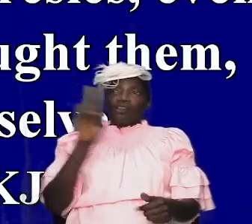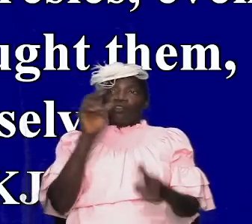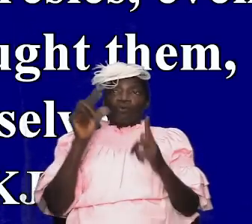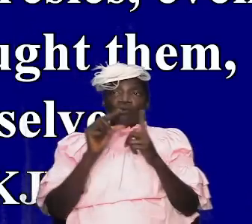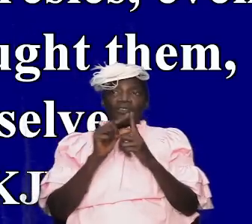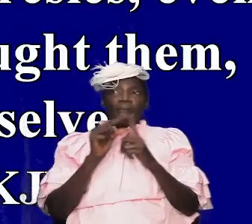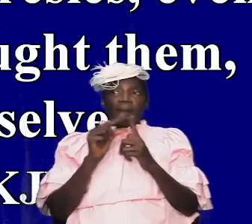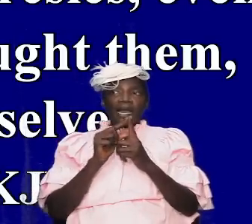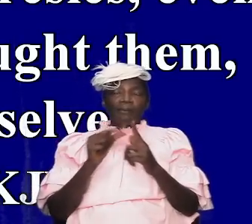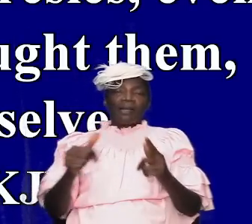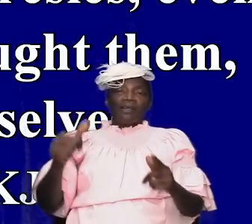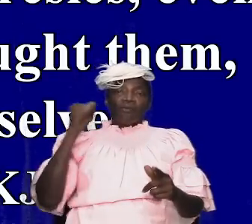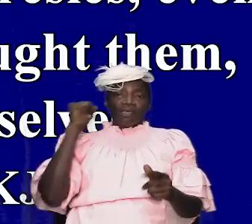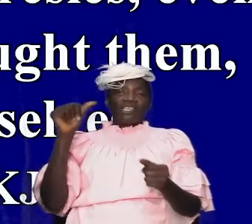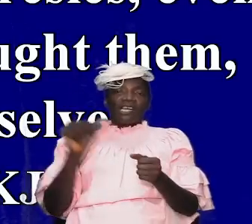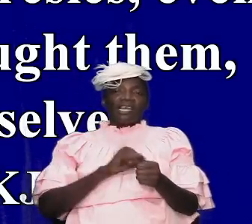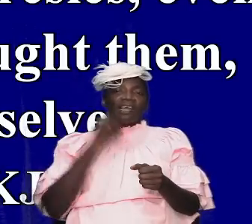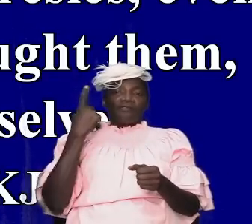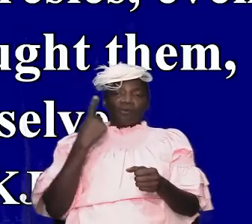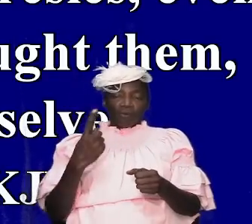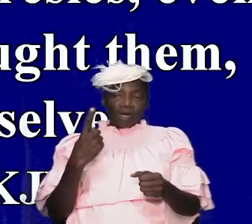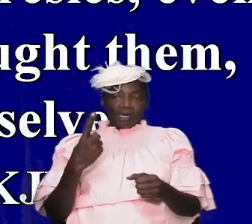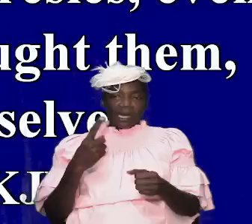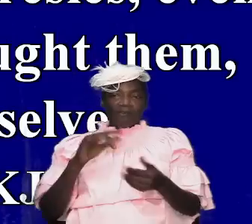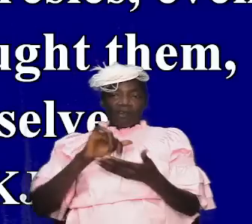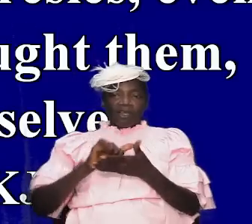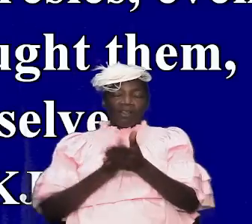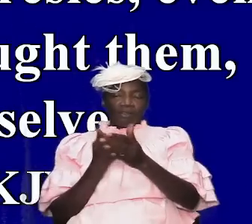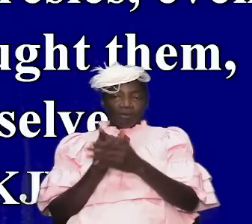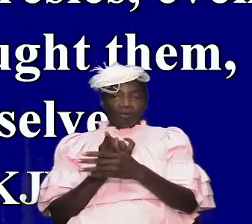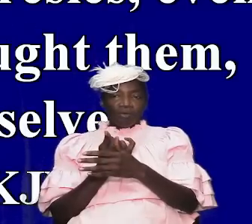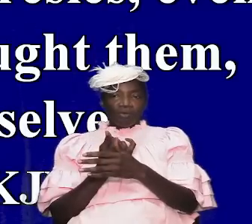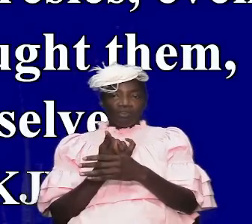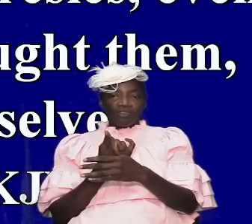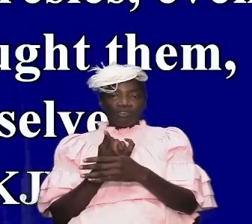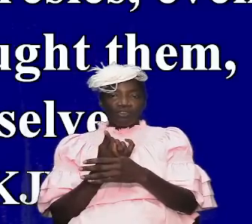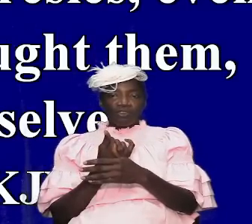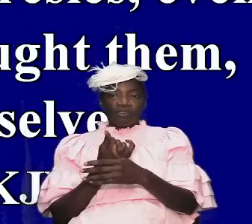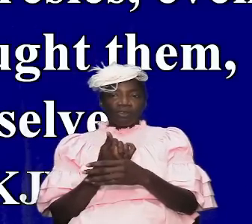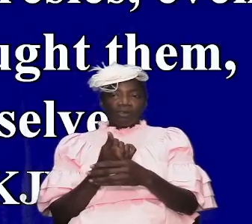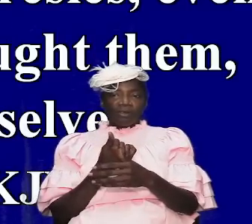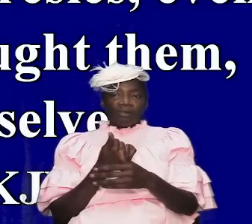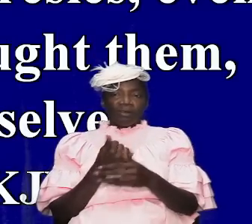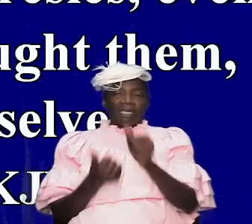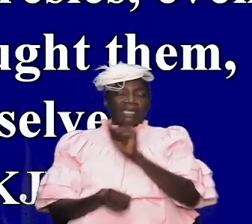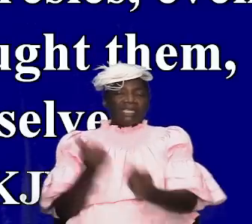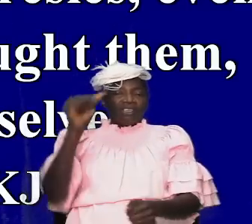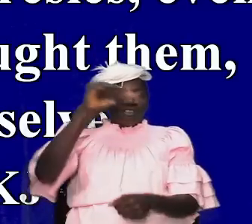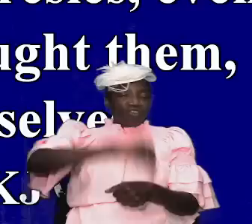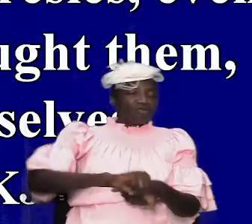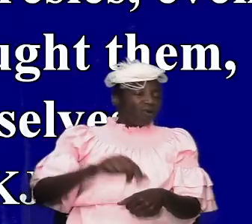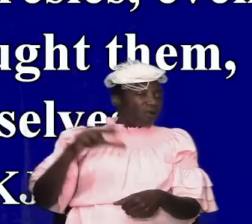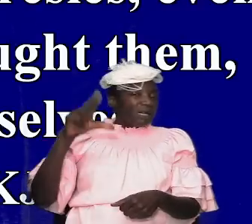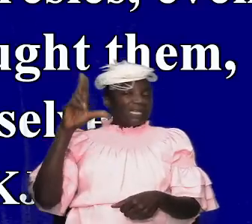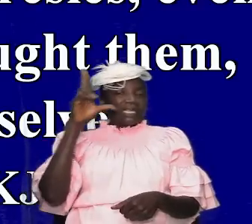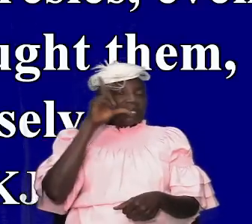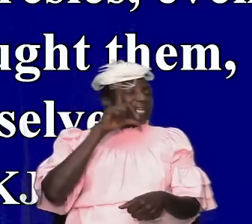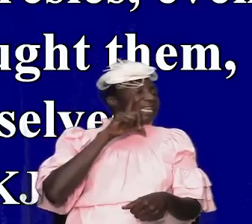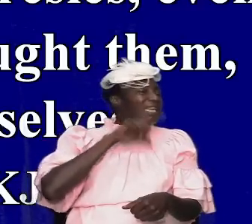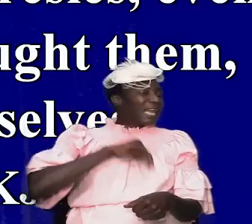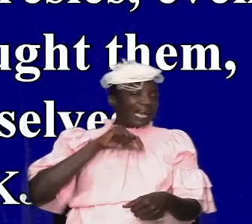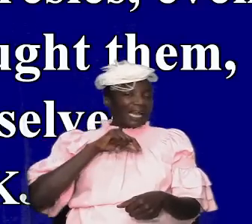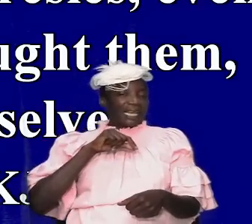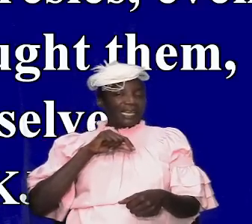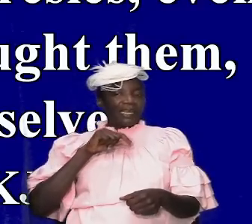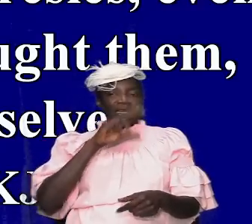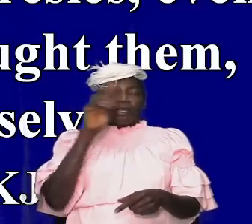and reject every one of those damnary damnable heresies we are going to use the scriptures and we